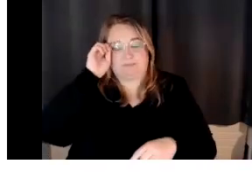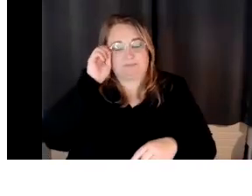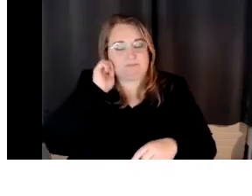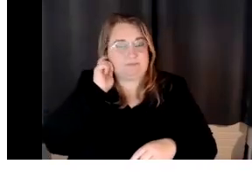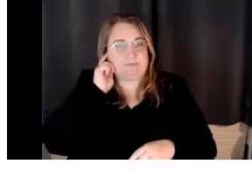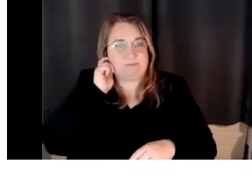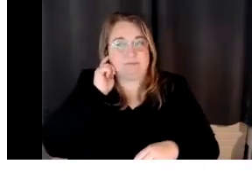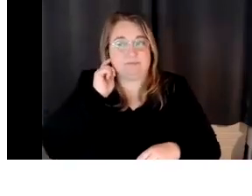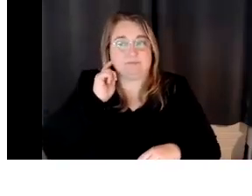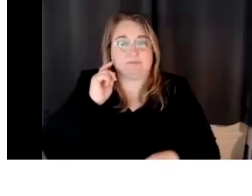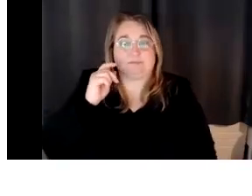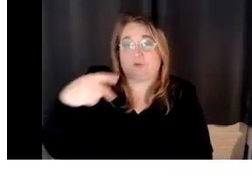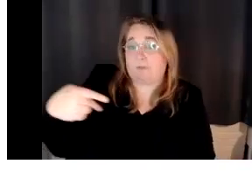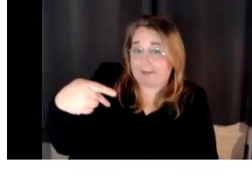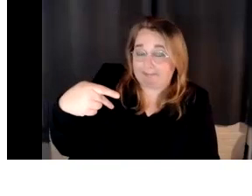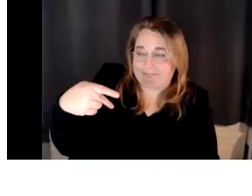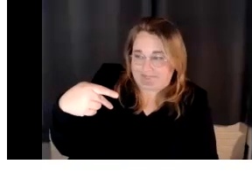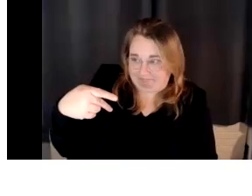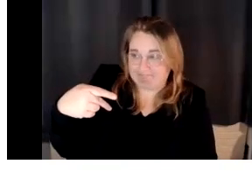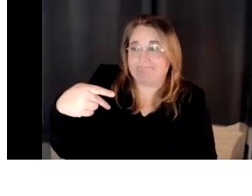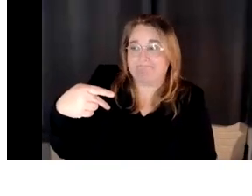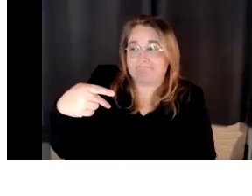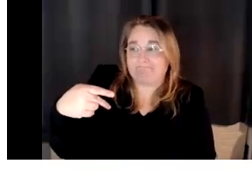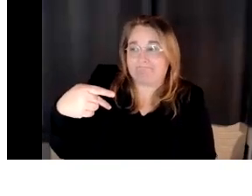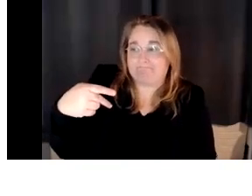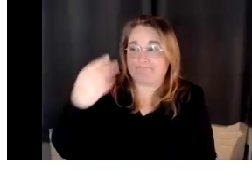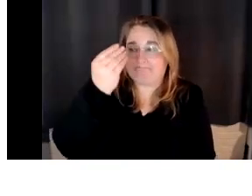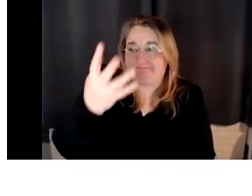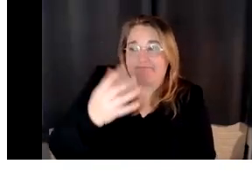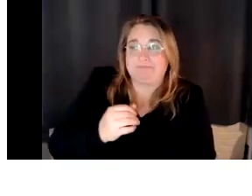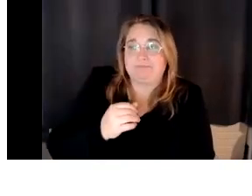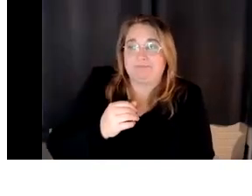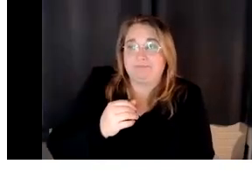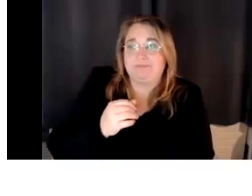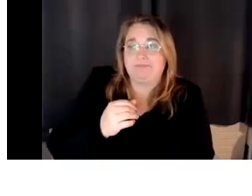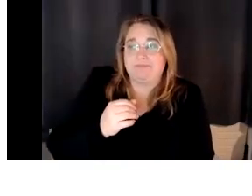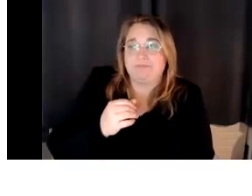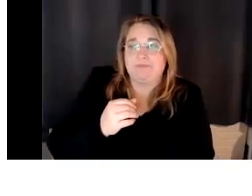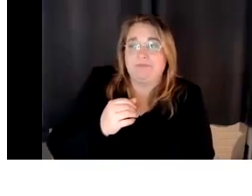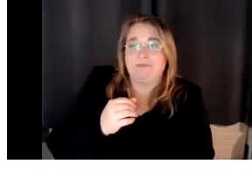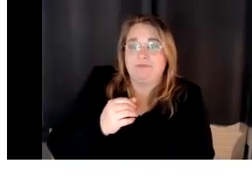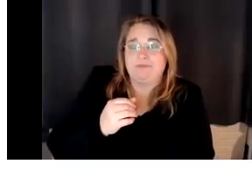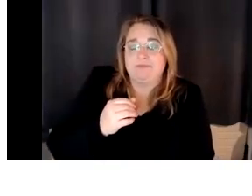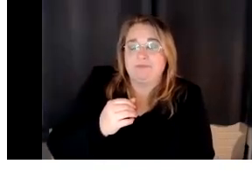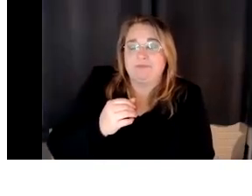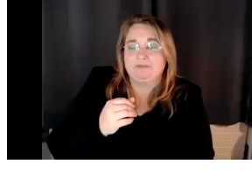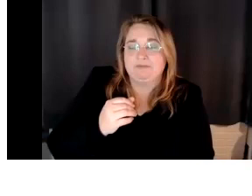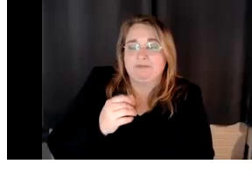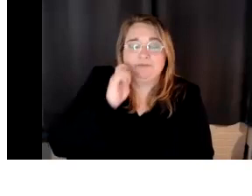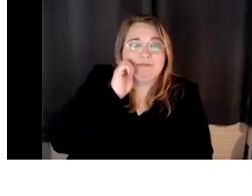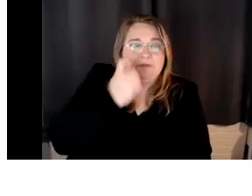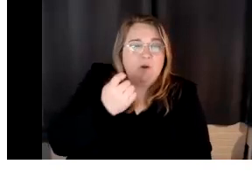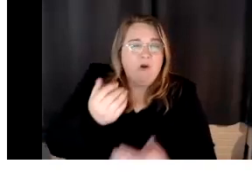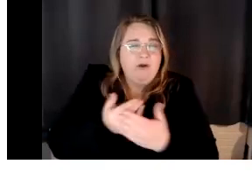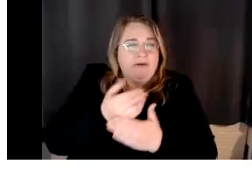here comes the P. So the, this was, this page, the vectors, these cool new vectors were created in